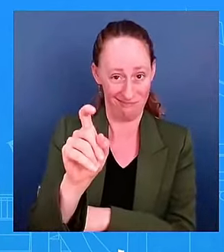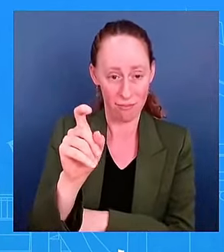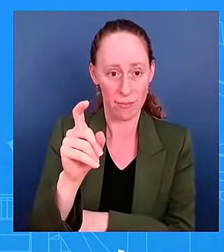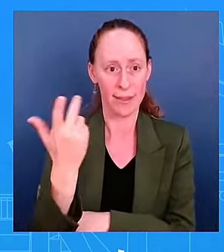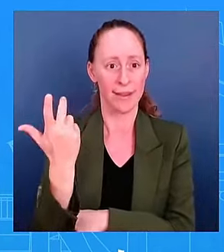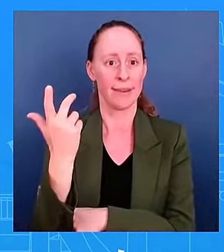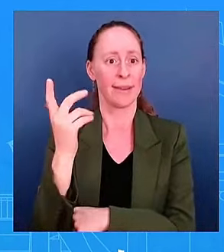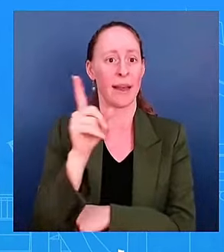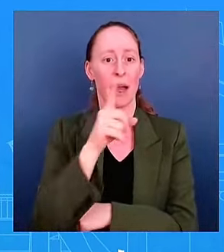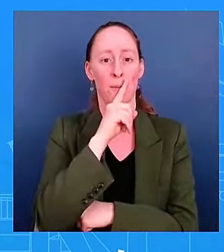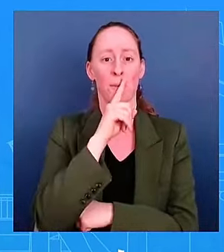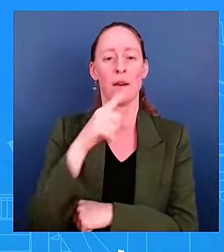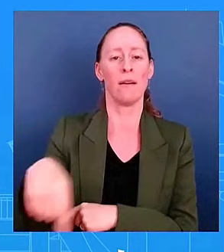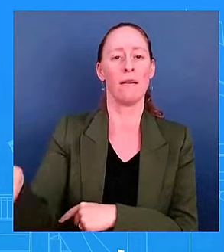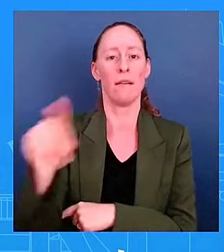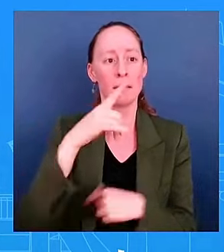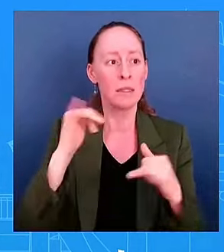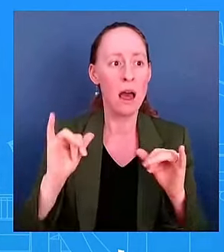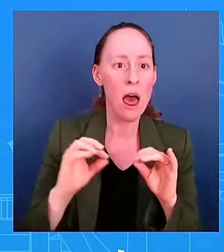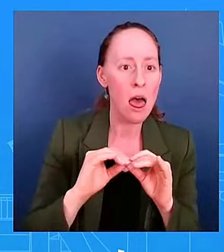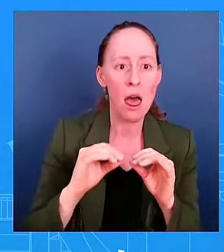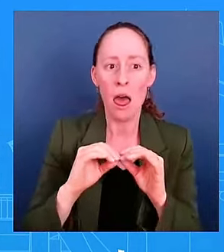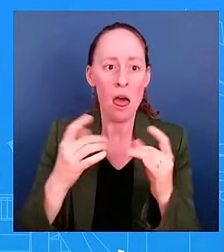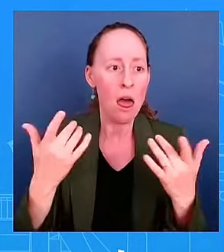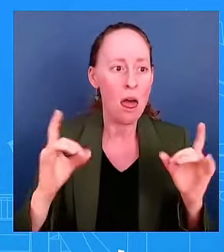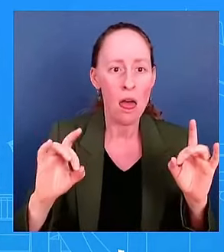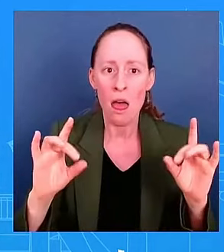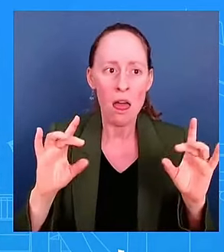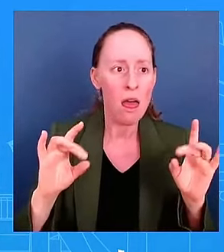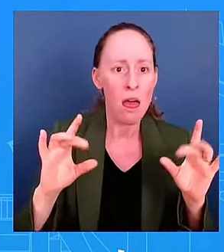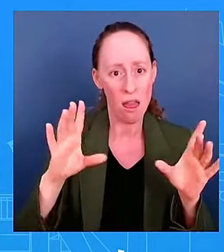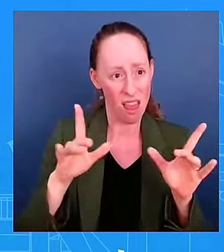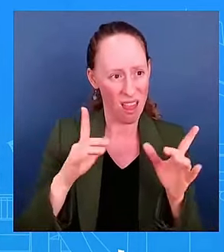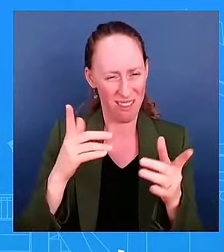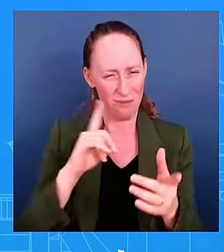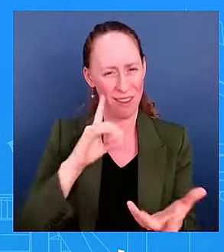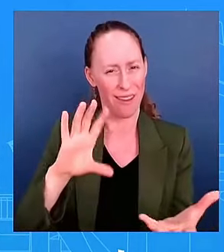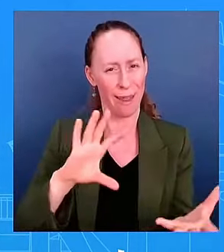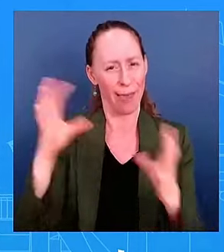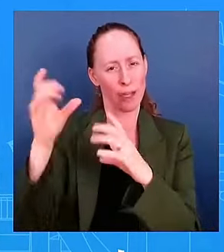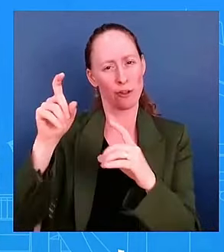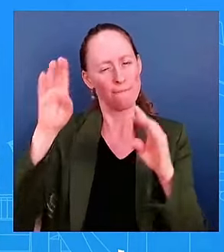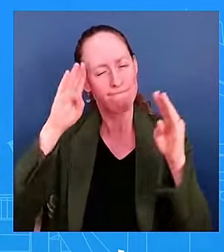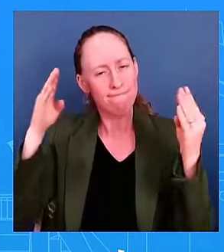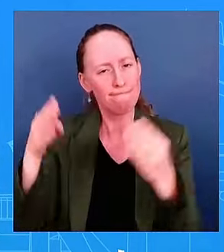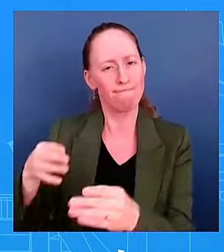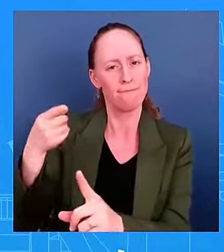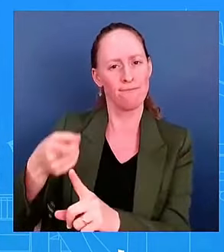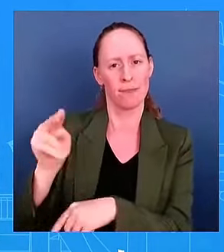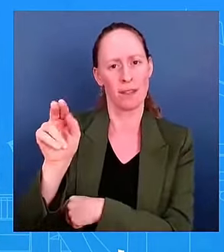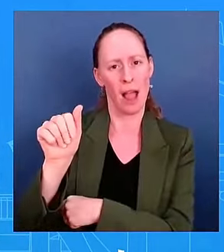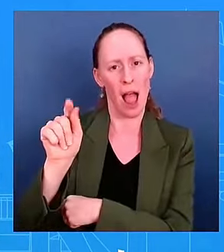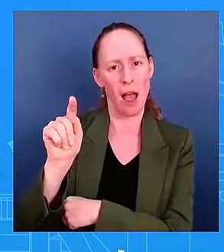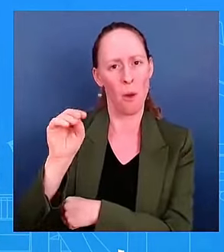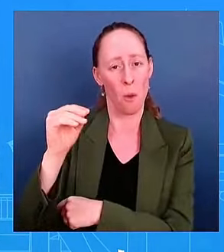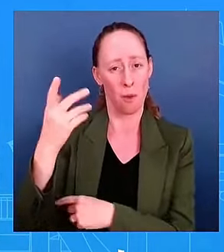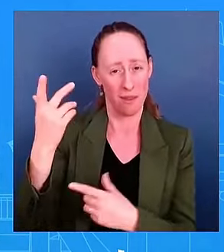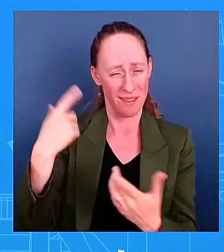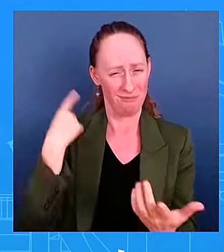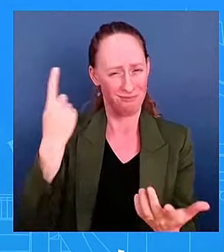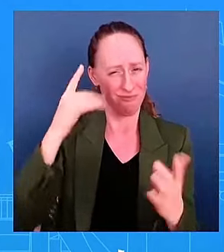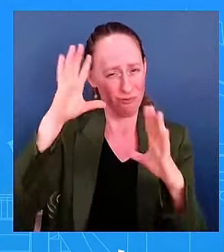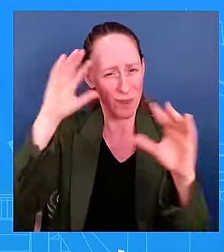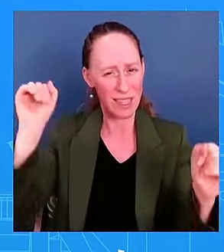over your goals for the NATO summit? Has he made any effort to reach out to the NATO leaders that will be coming